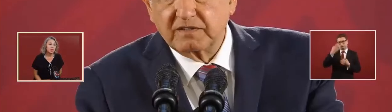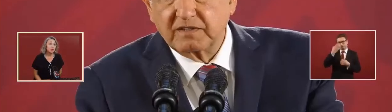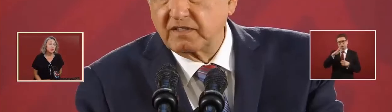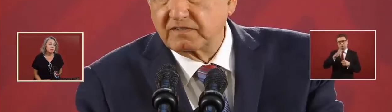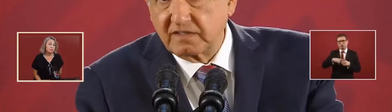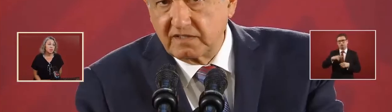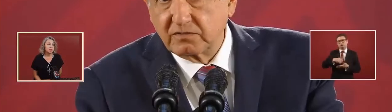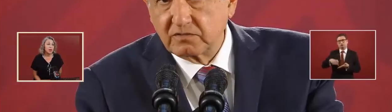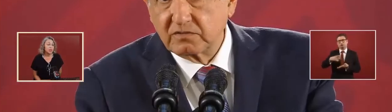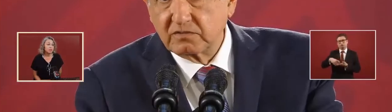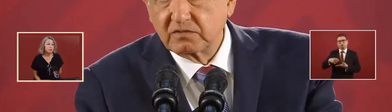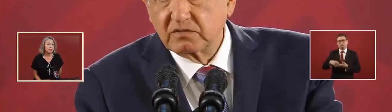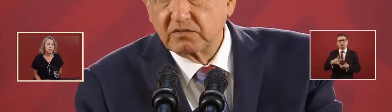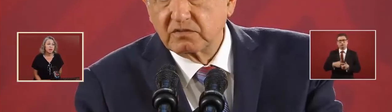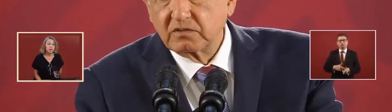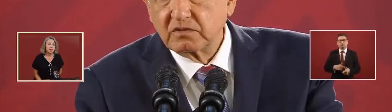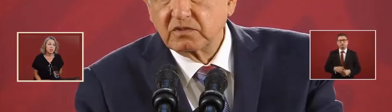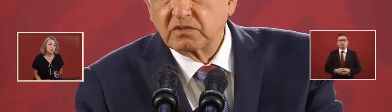countries